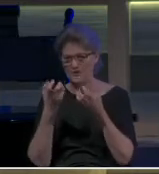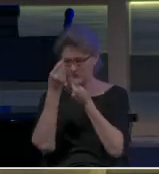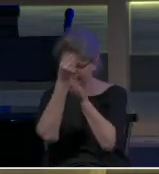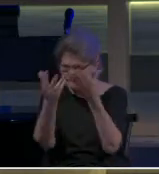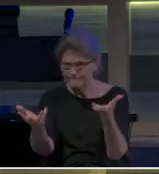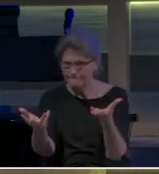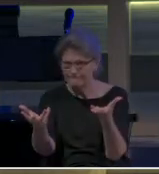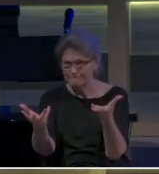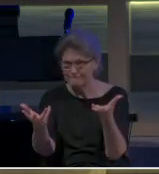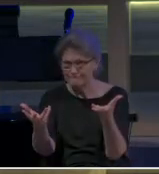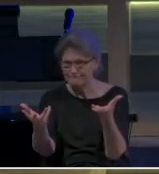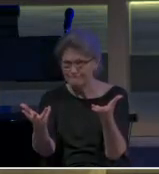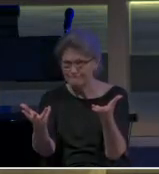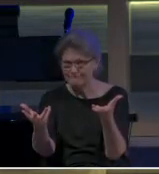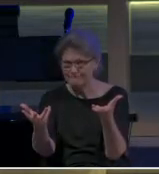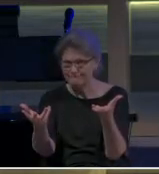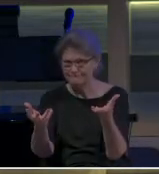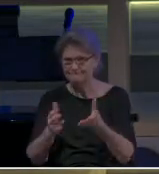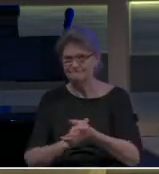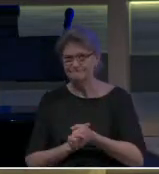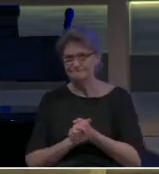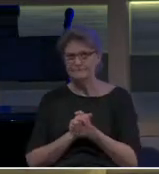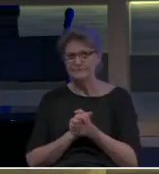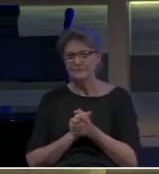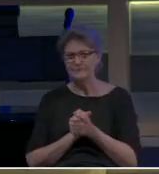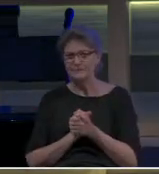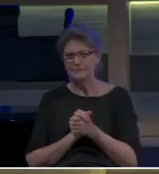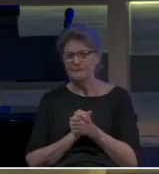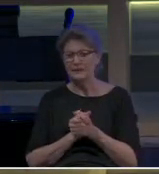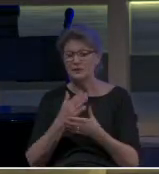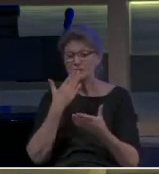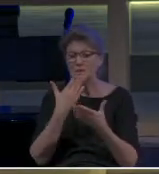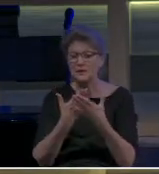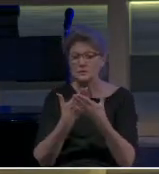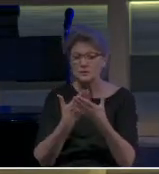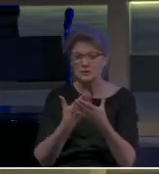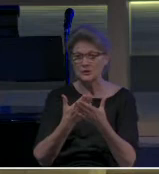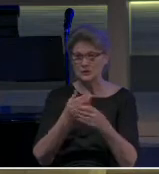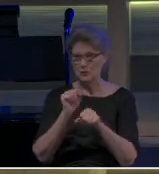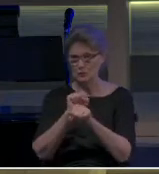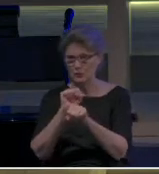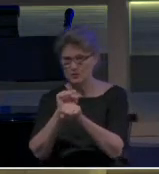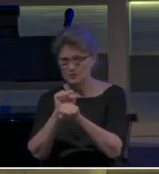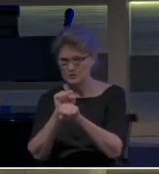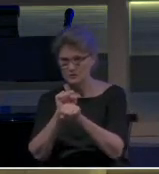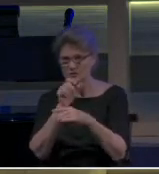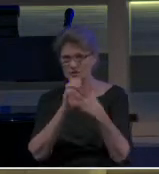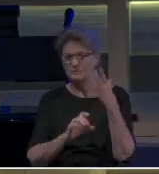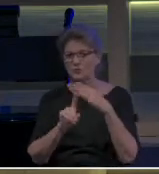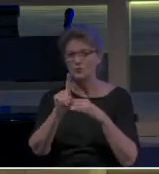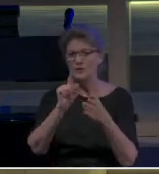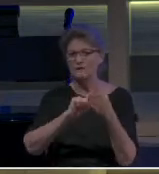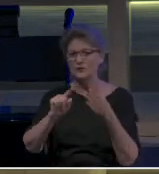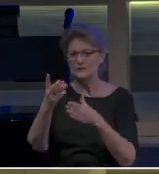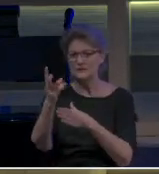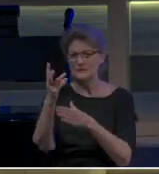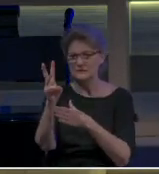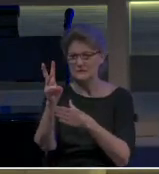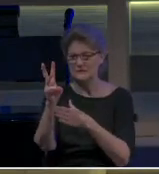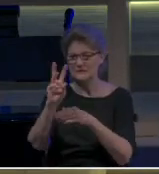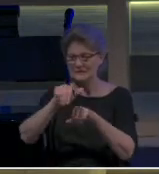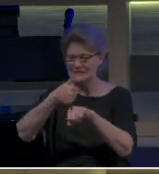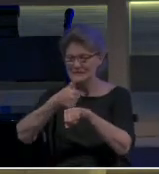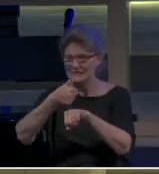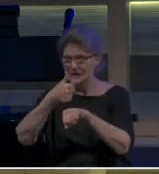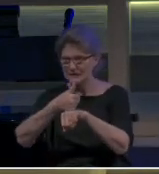Titus to reinforce. He talks about good deeds. In chapter 1, verse 16, it sets the paradigm